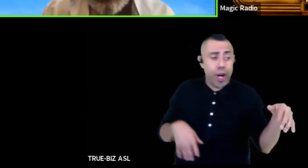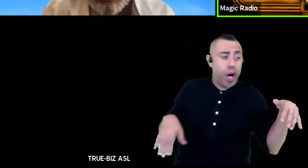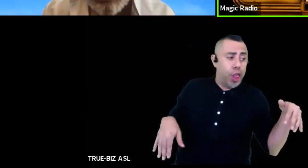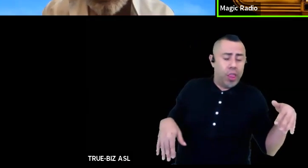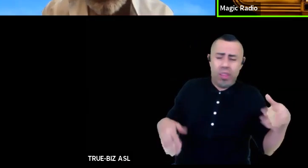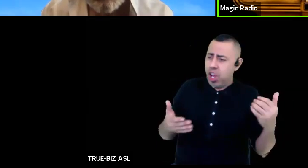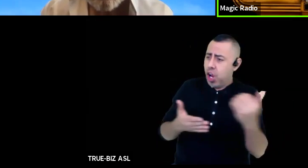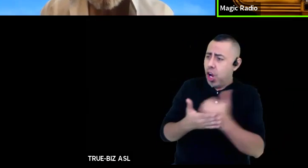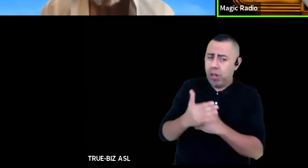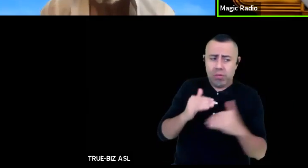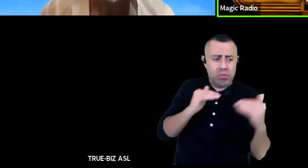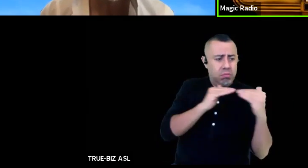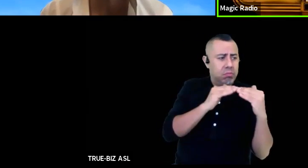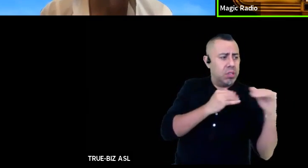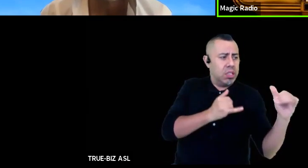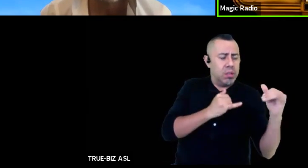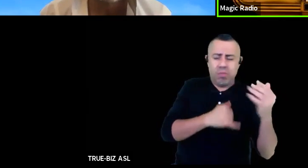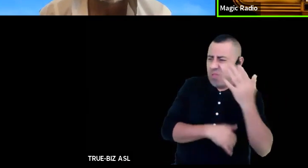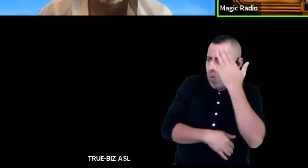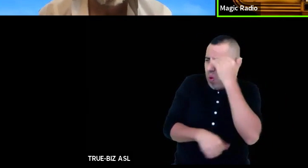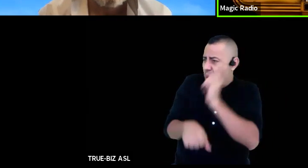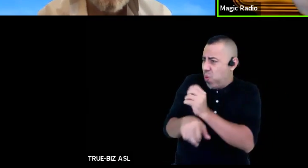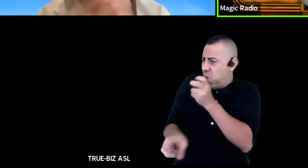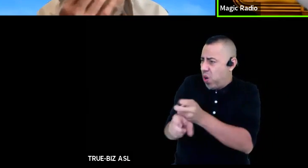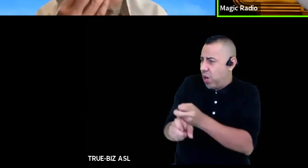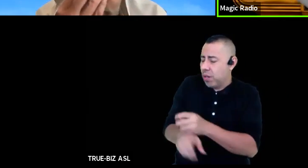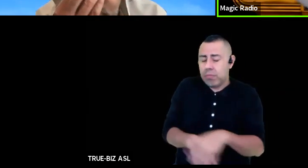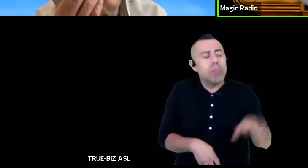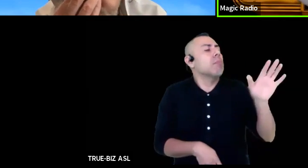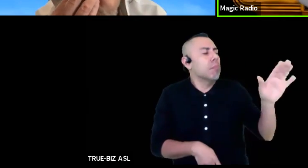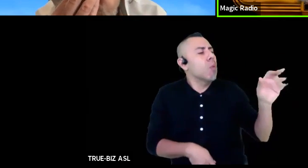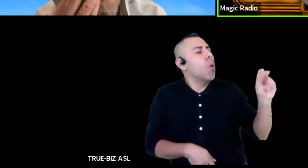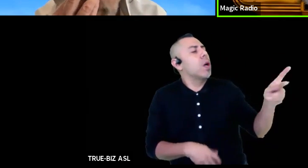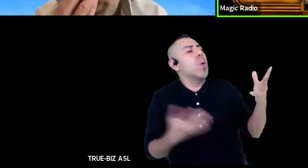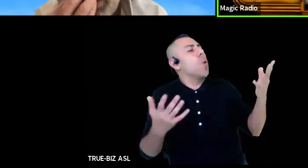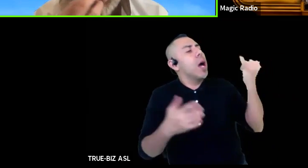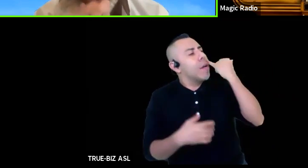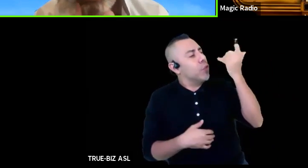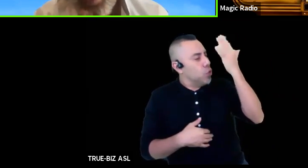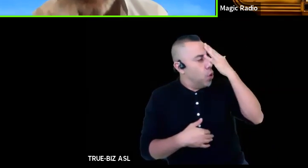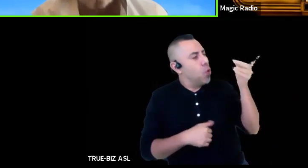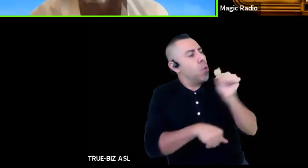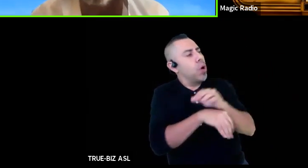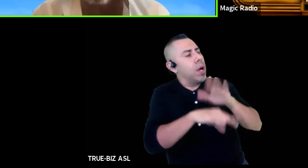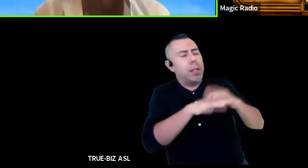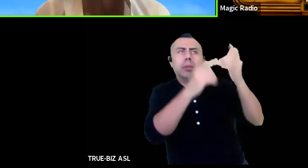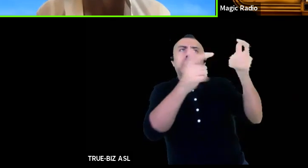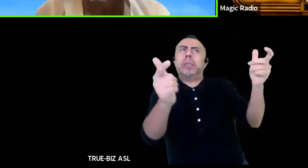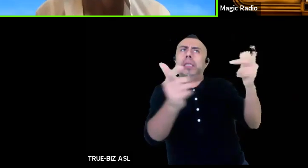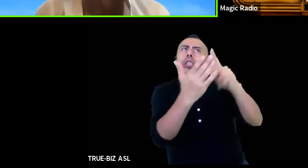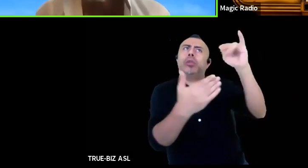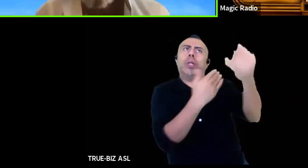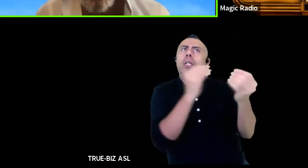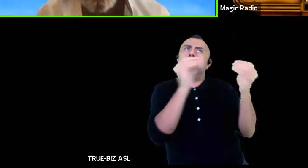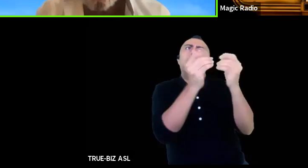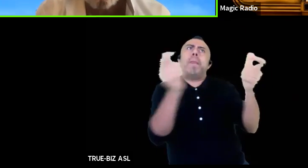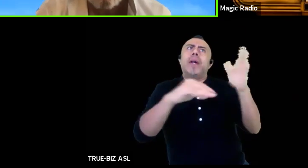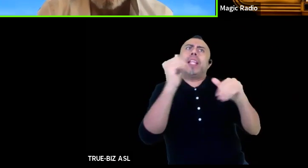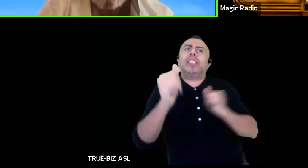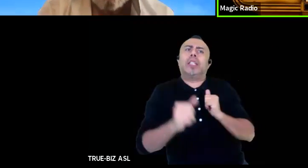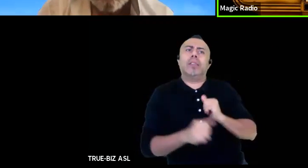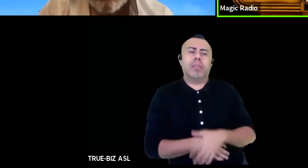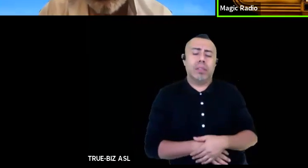how about the knowledge that you're participating in something greater than yourself? oh like what? cause I suppose?